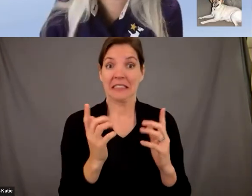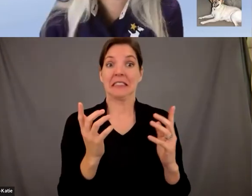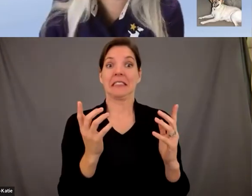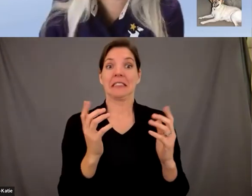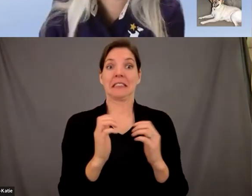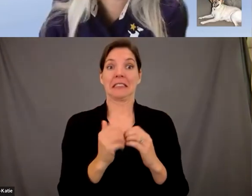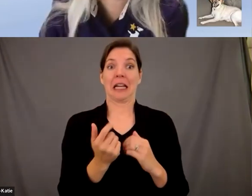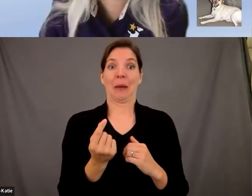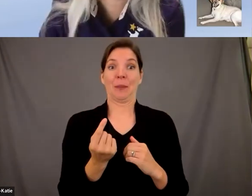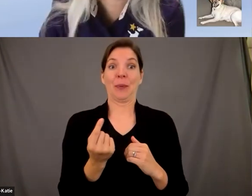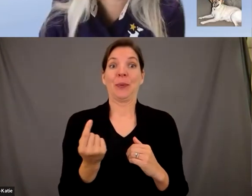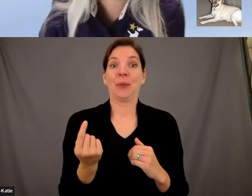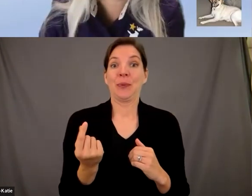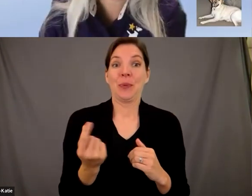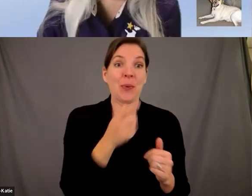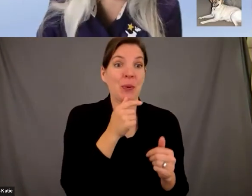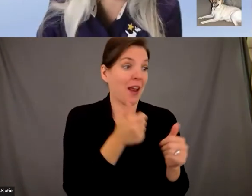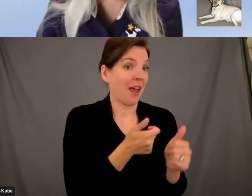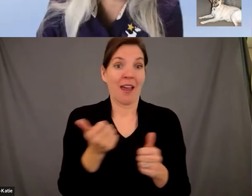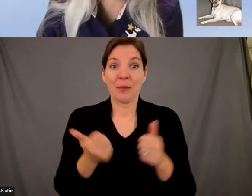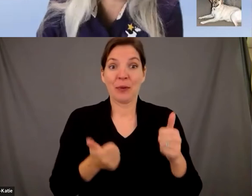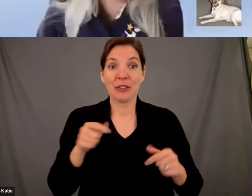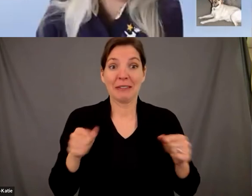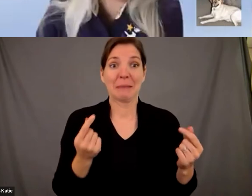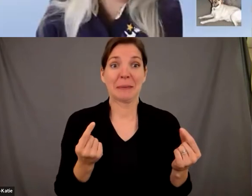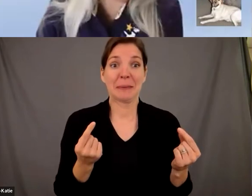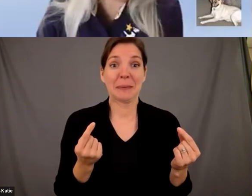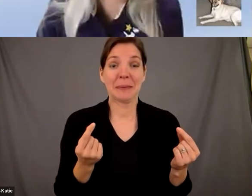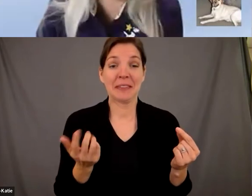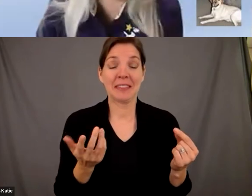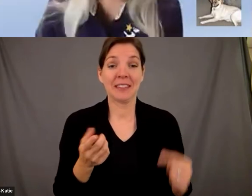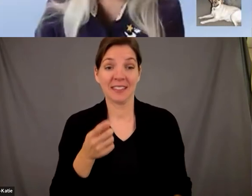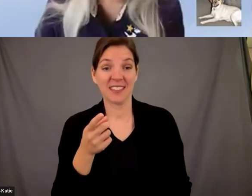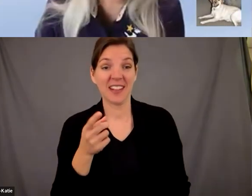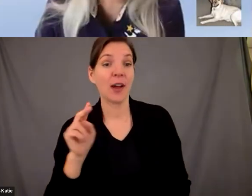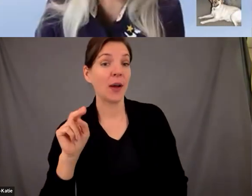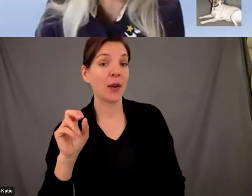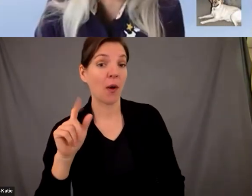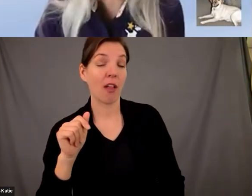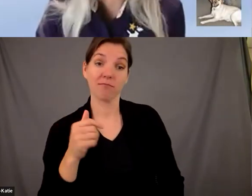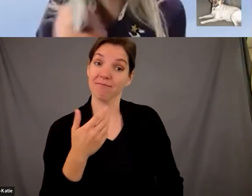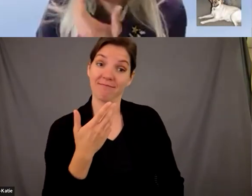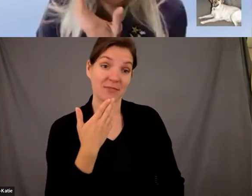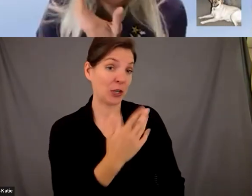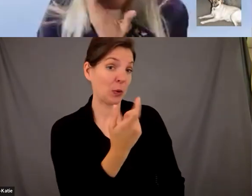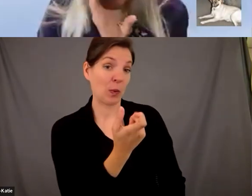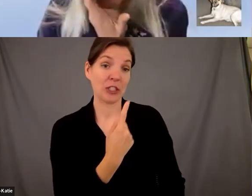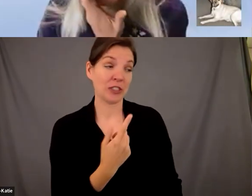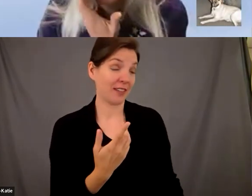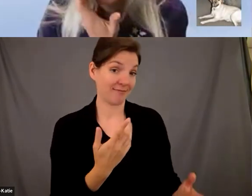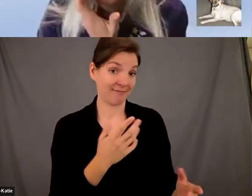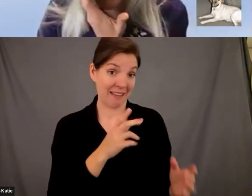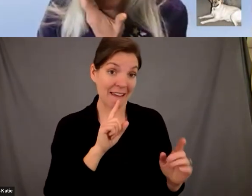don't everybody jump on that at once i see that yeah i think it's a great question quite honestly i don't really know the answer i know that ada